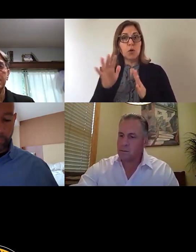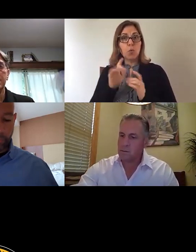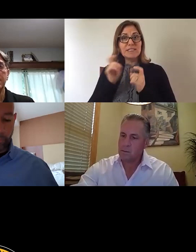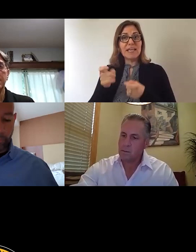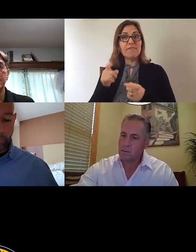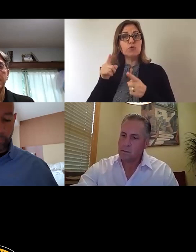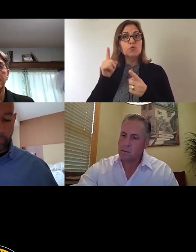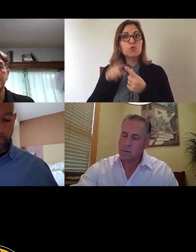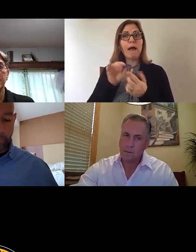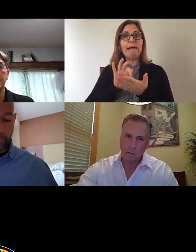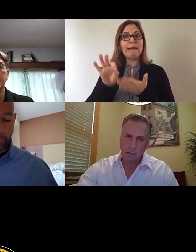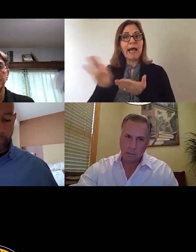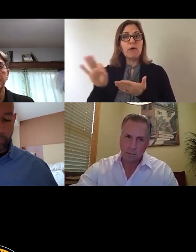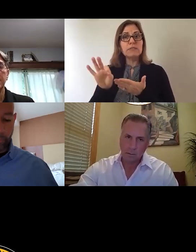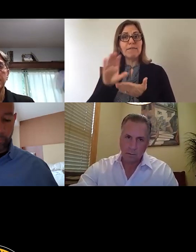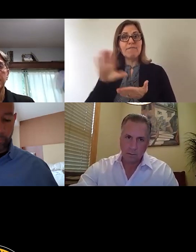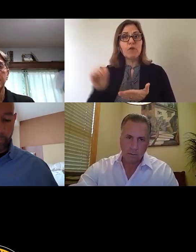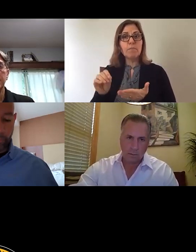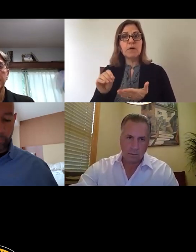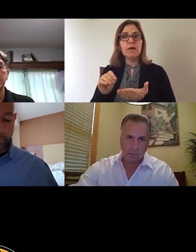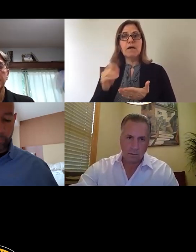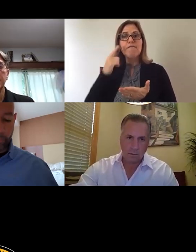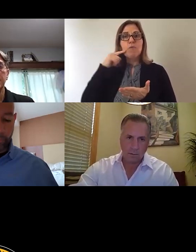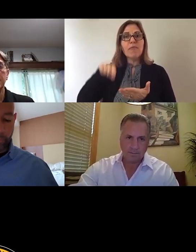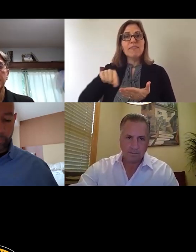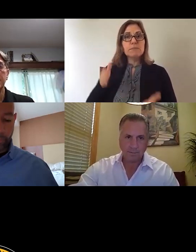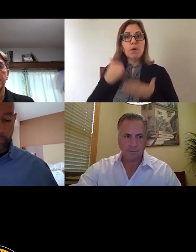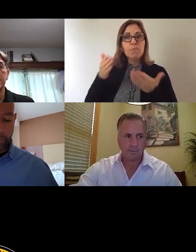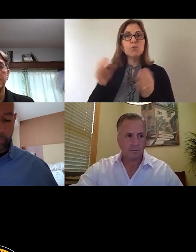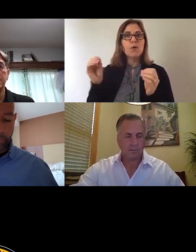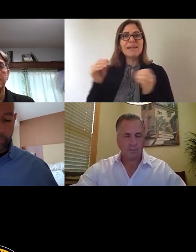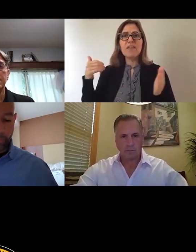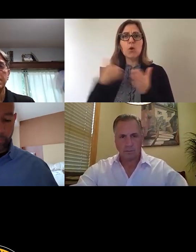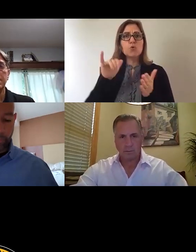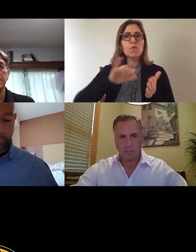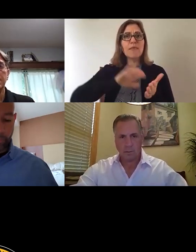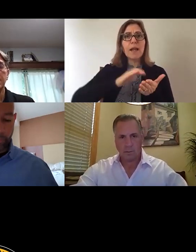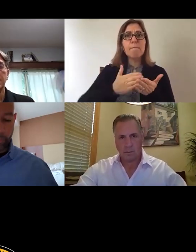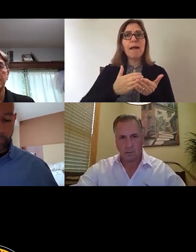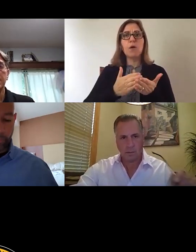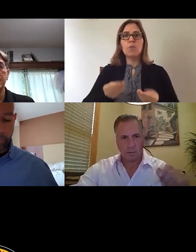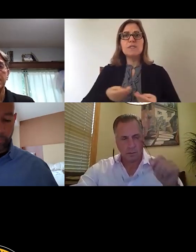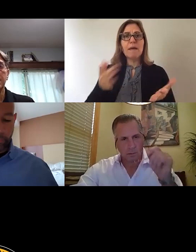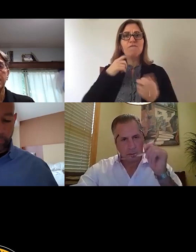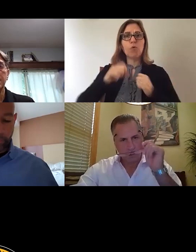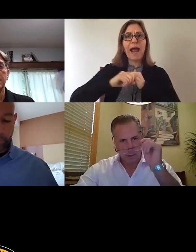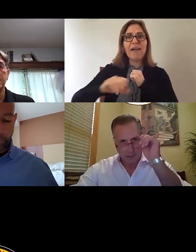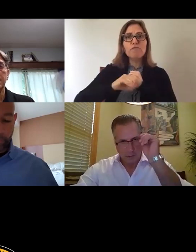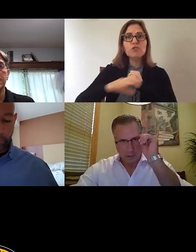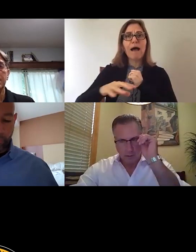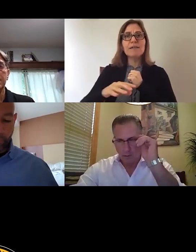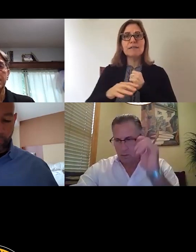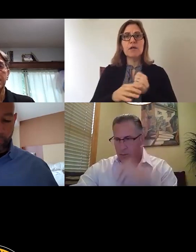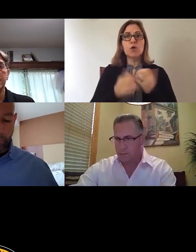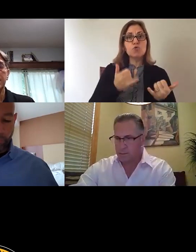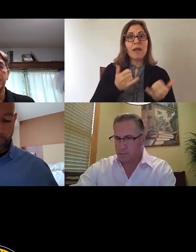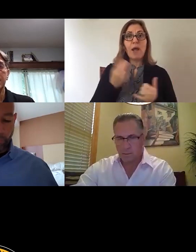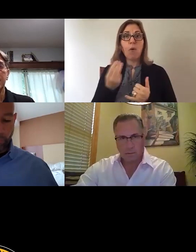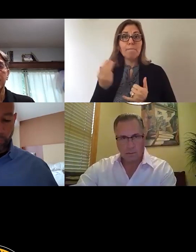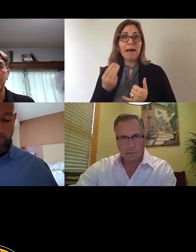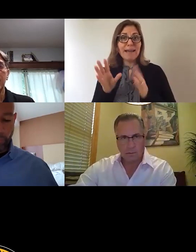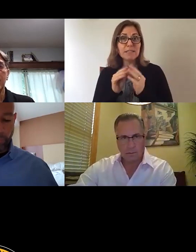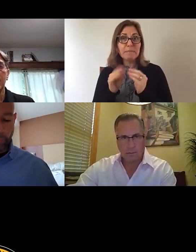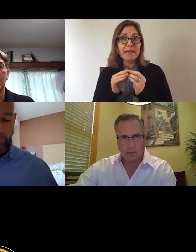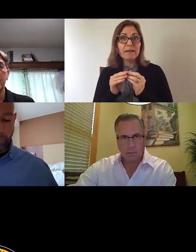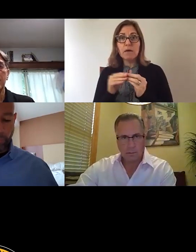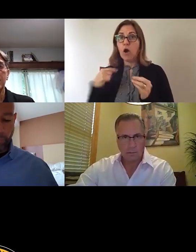firm to vet this proposal and nothing close to that amount was spent on advertising today's or Monday's meeting. Are we